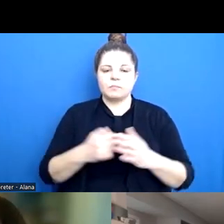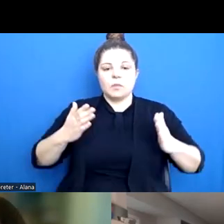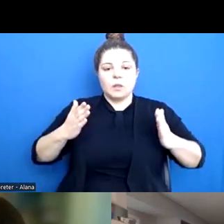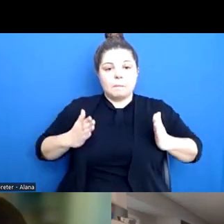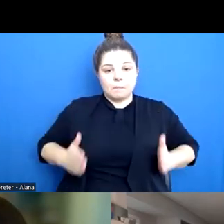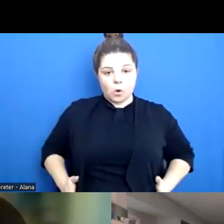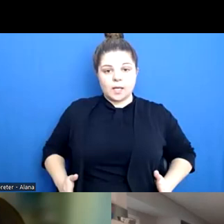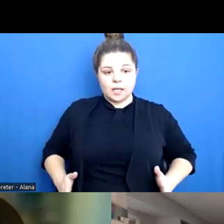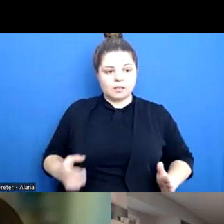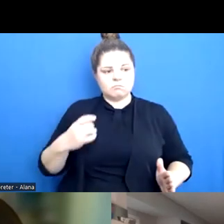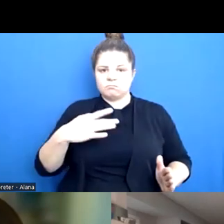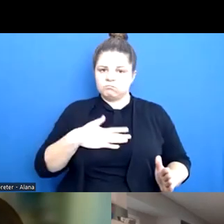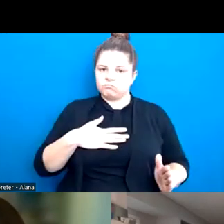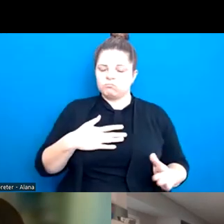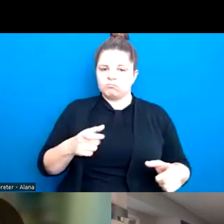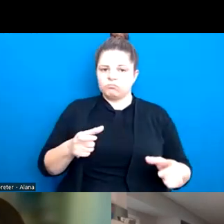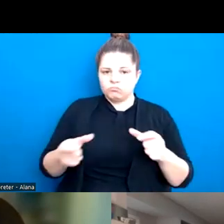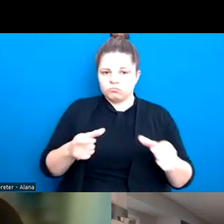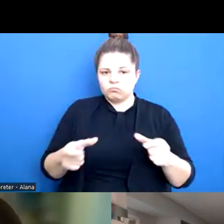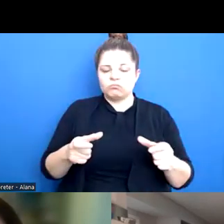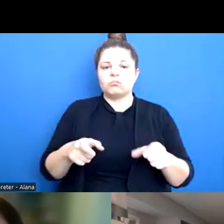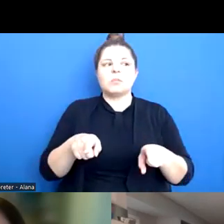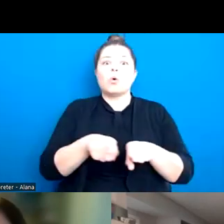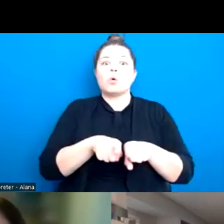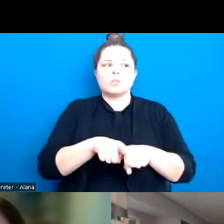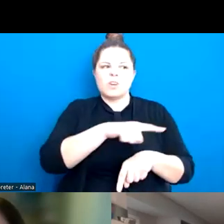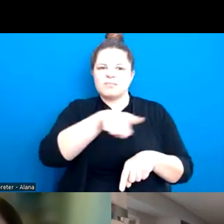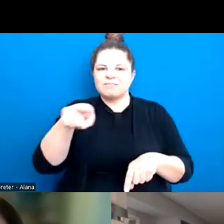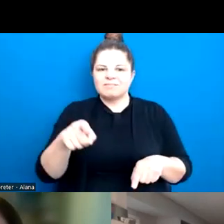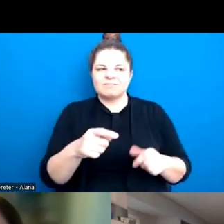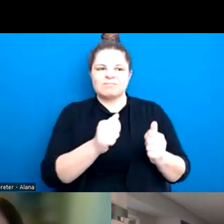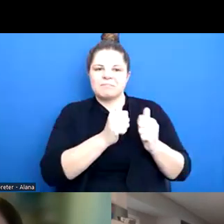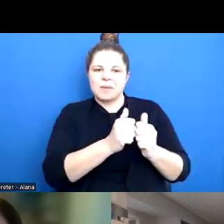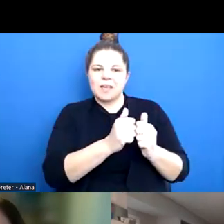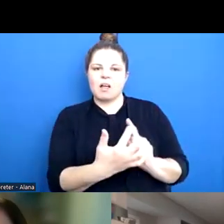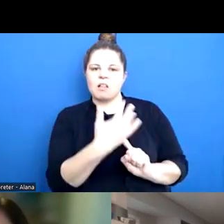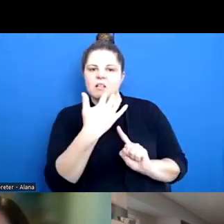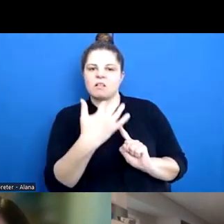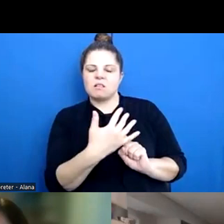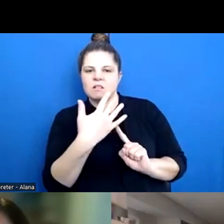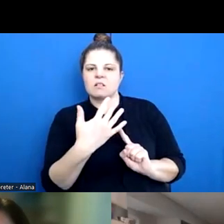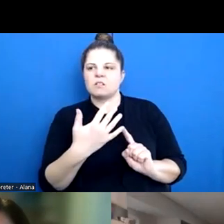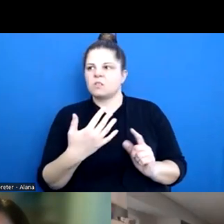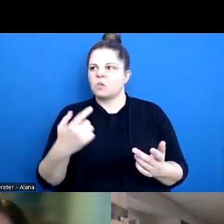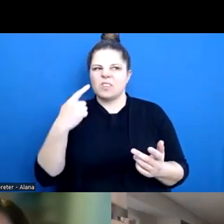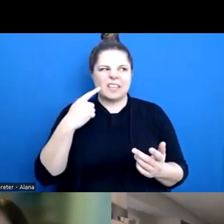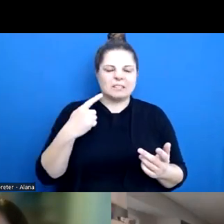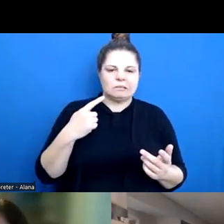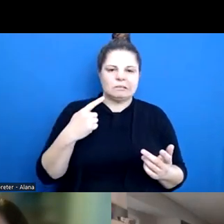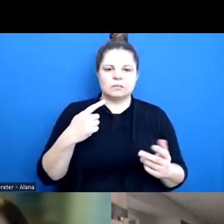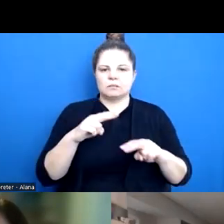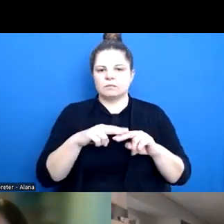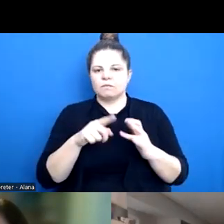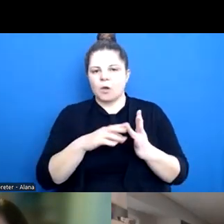more and peer pressure and this kind of idea of fear of missing out and how to ensure that,